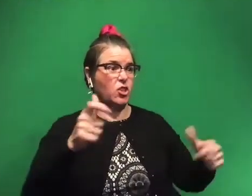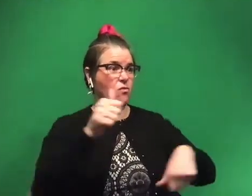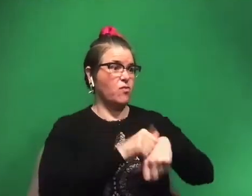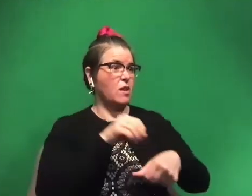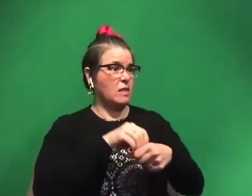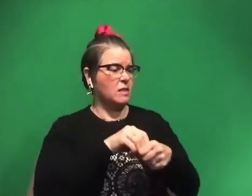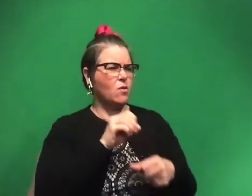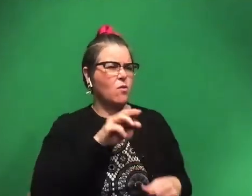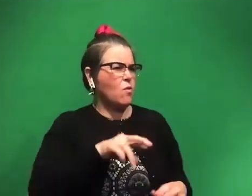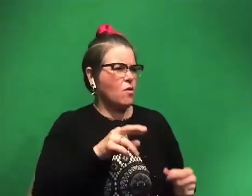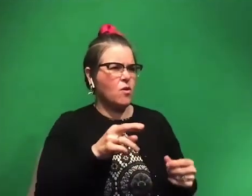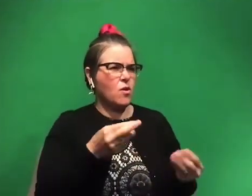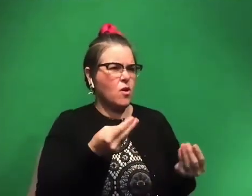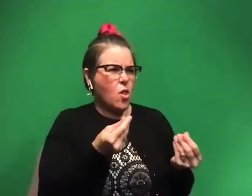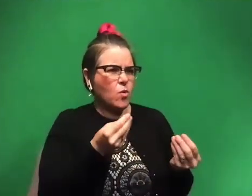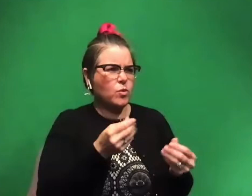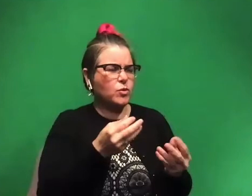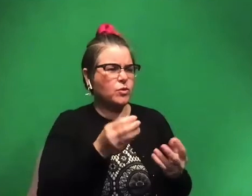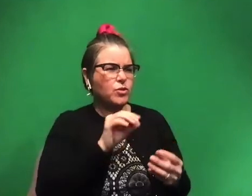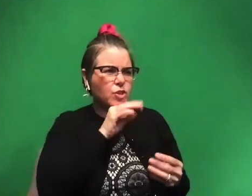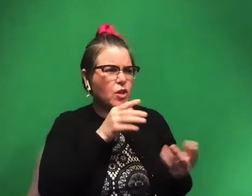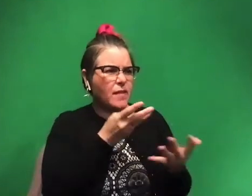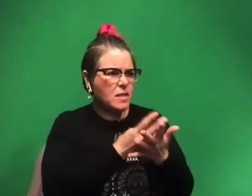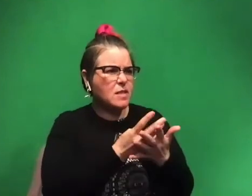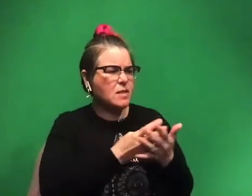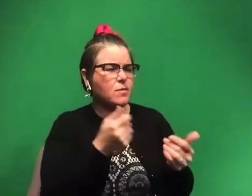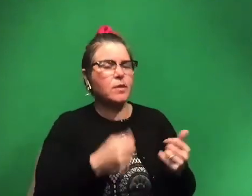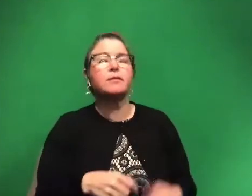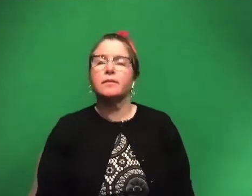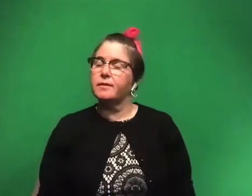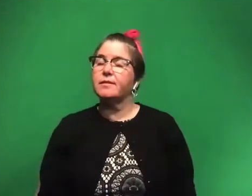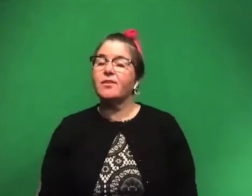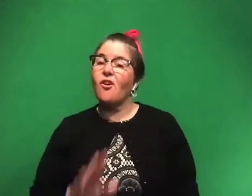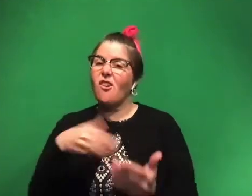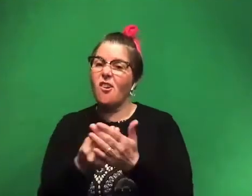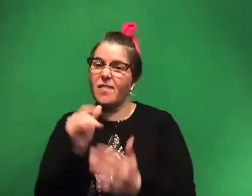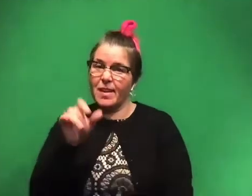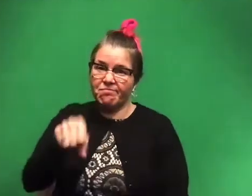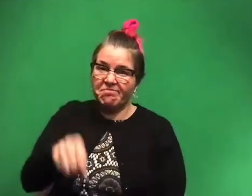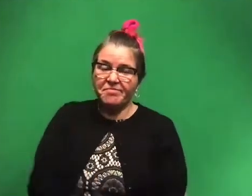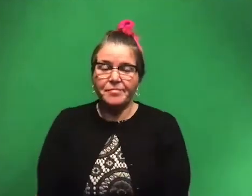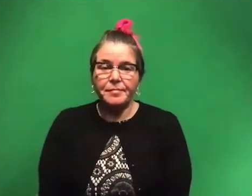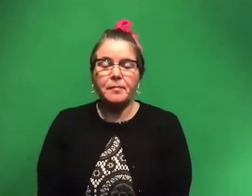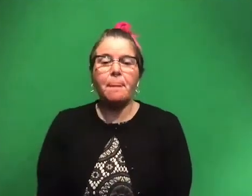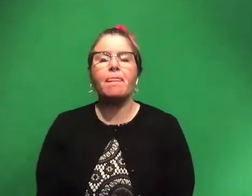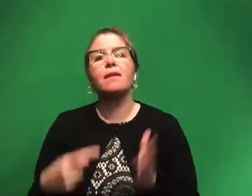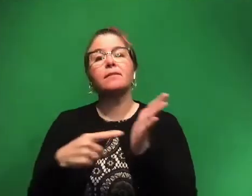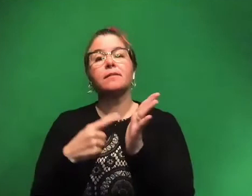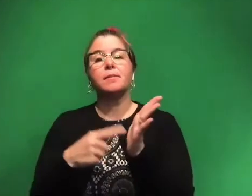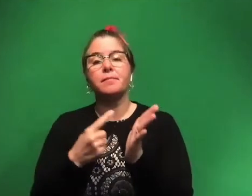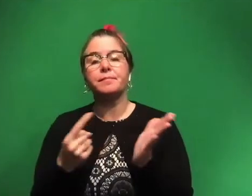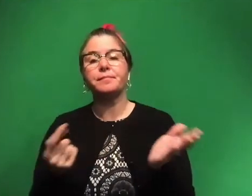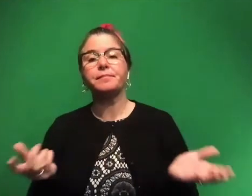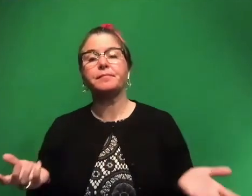is it like a bunch of loose dirt that you have to sift through? Um, all of the above. Um, sometimes, uh,